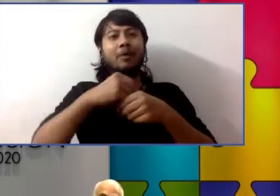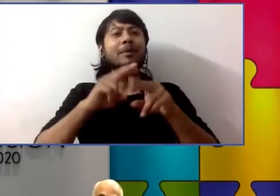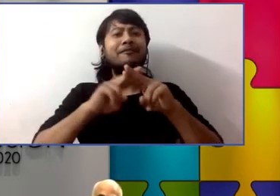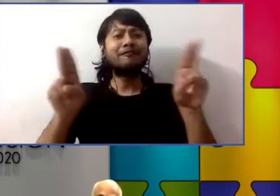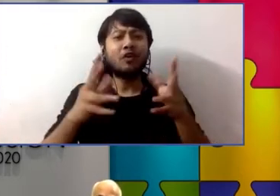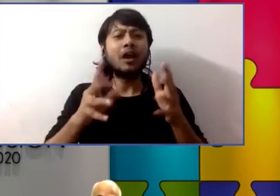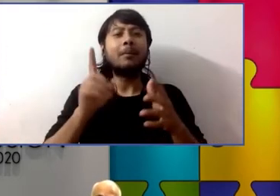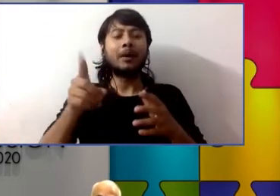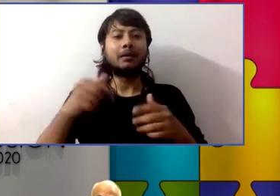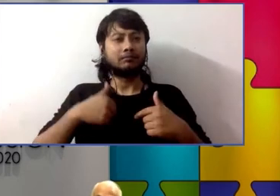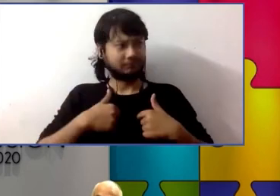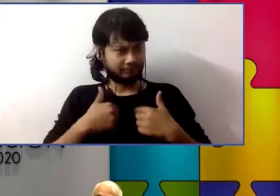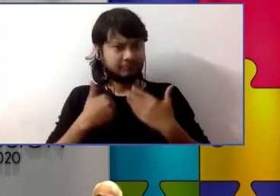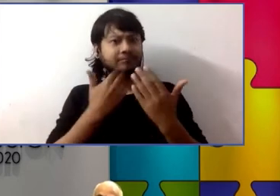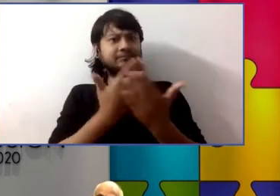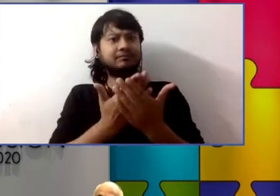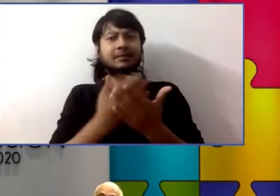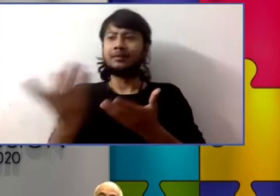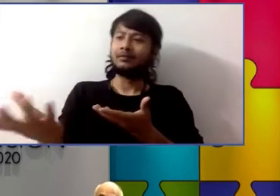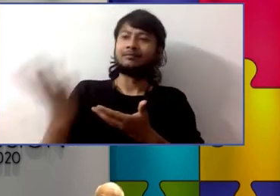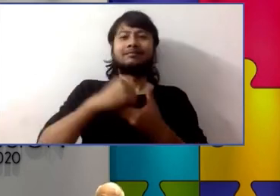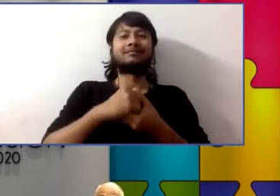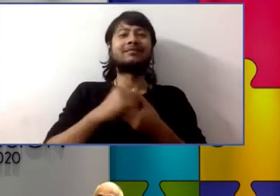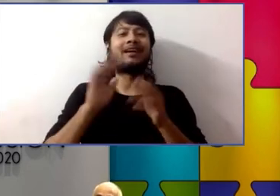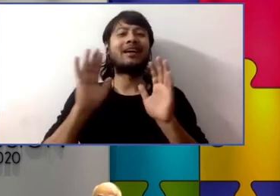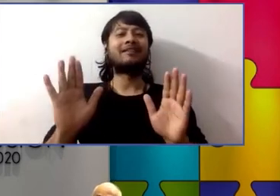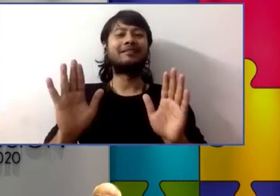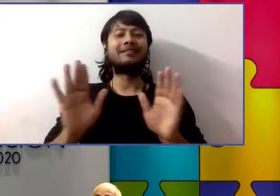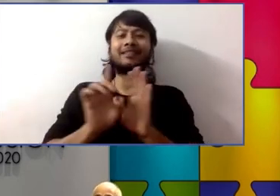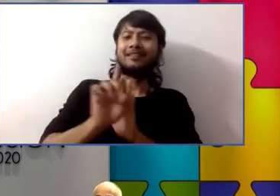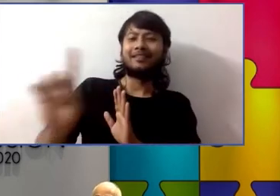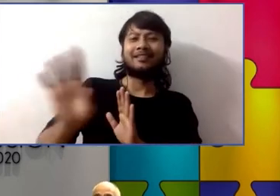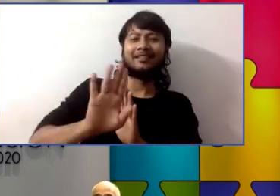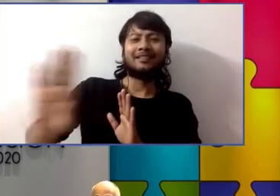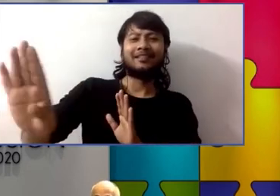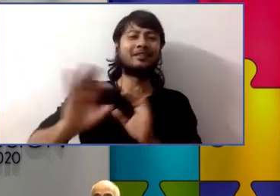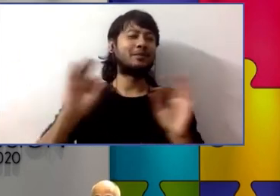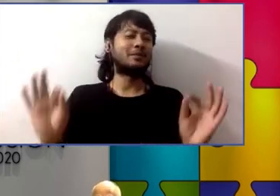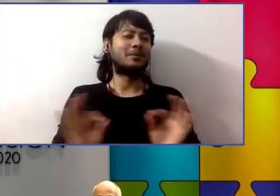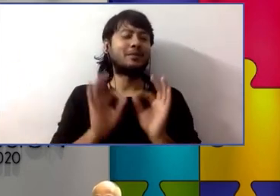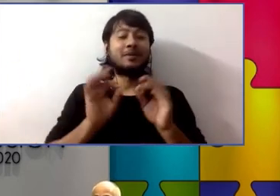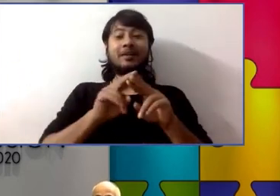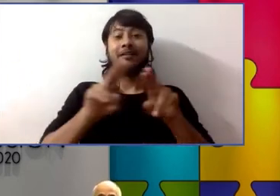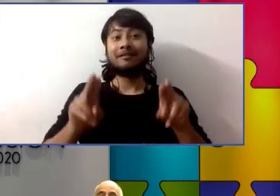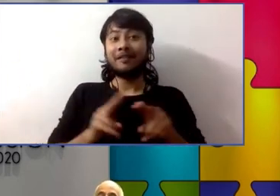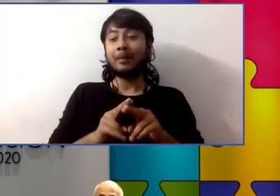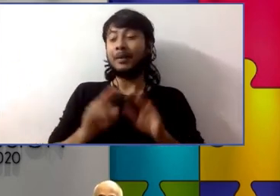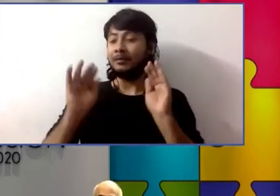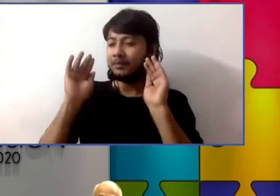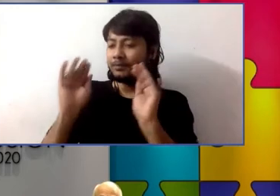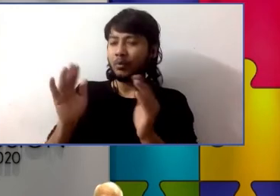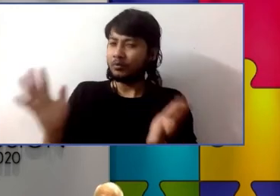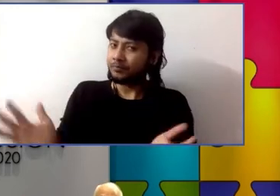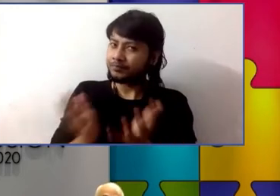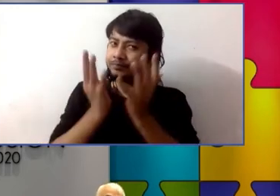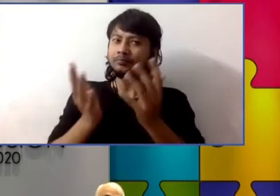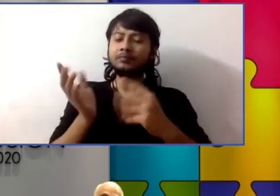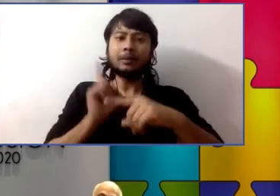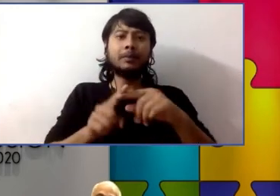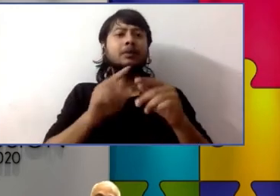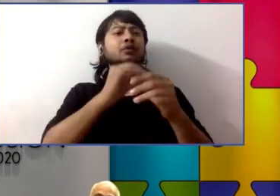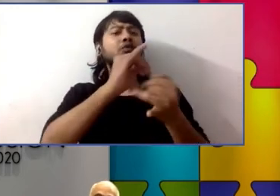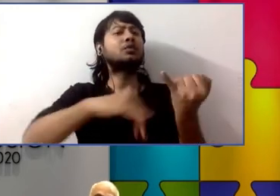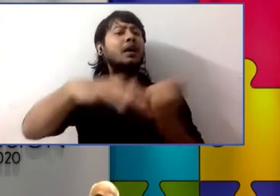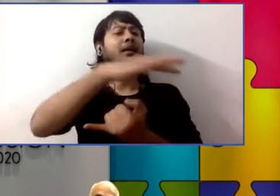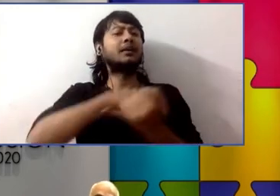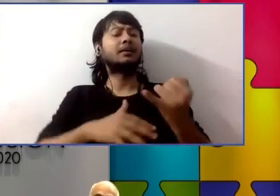his life thankfully because he's worked hard to advocate for himself and we've worked hard to advocate for his inclusion in all aspects of society and he